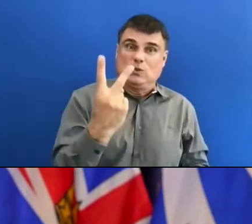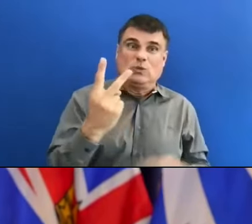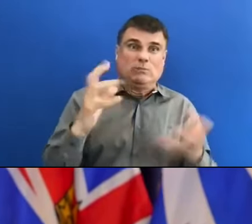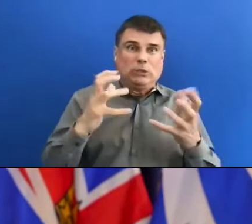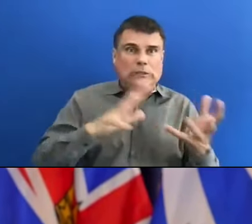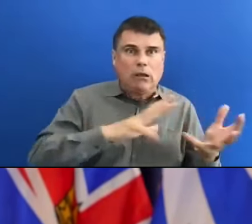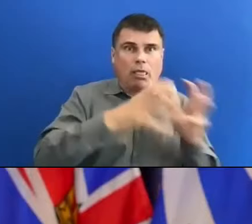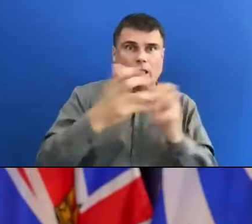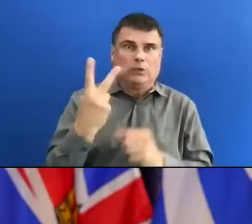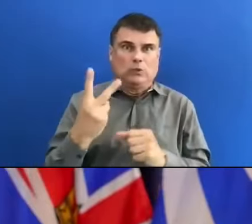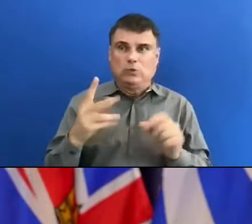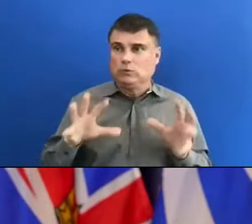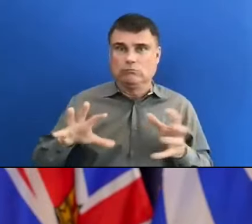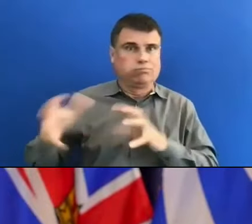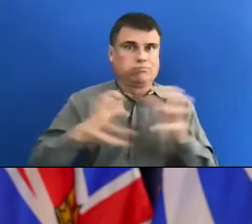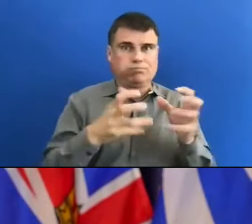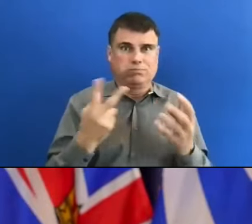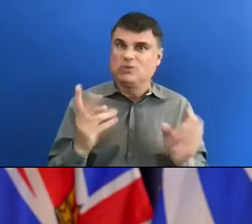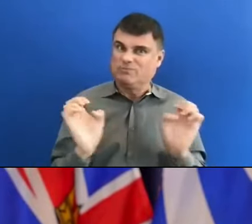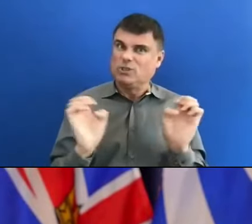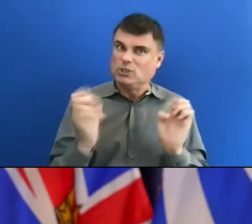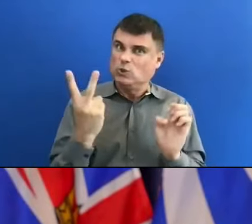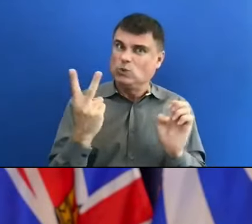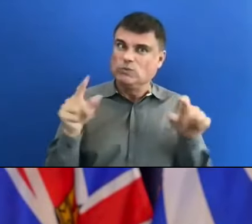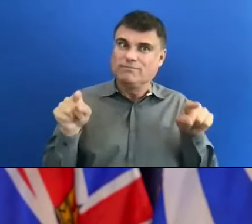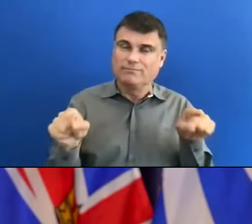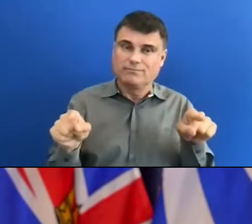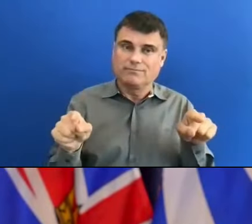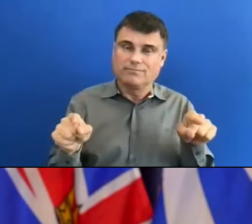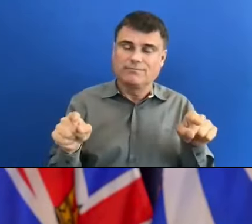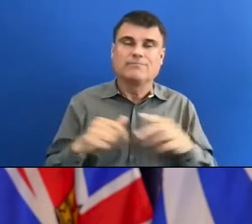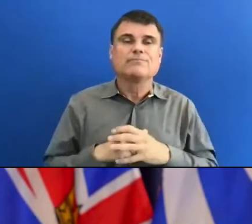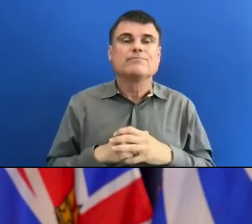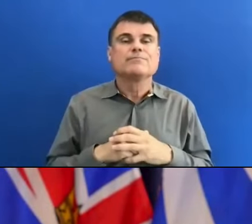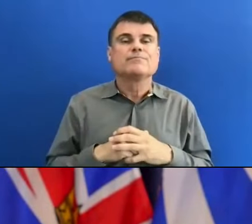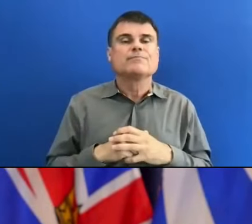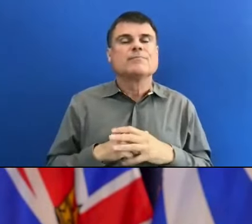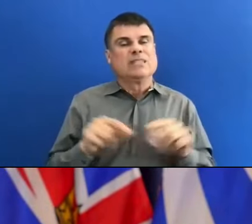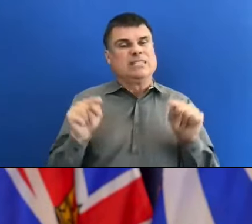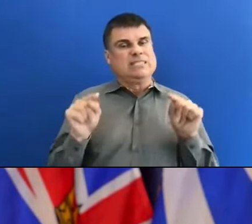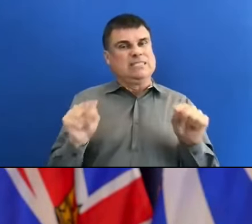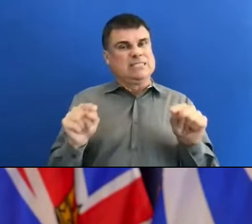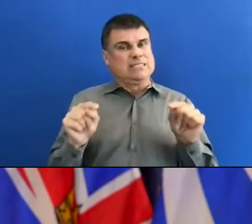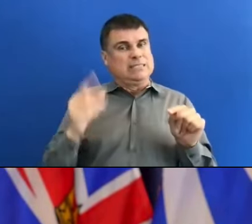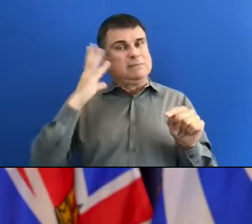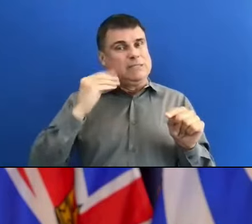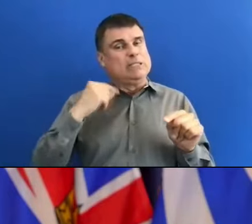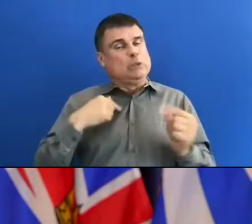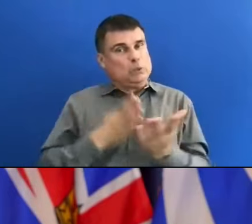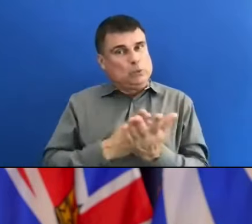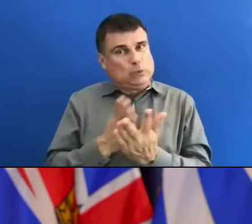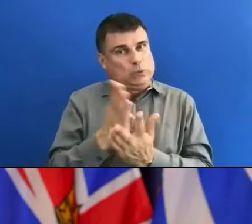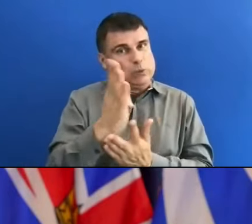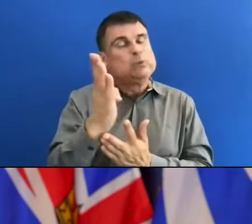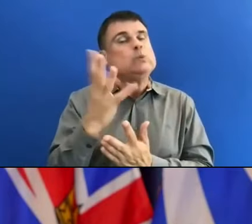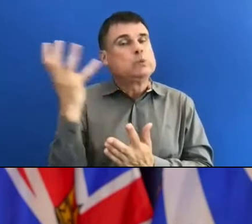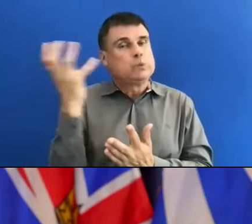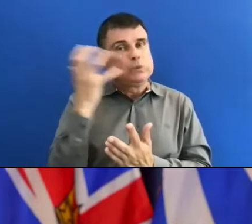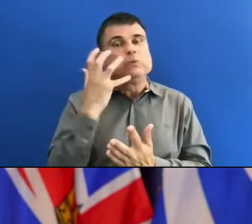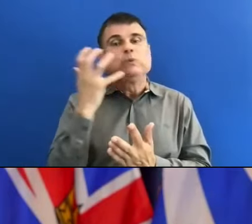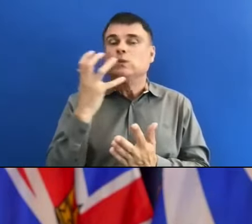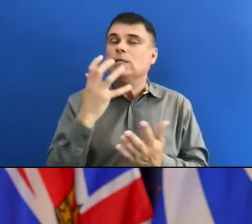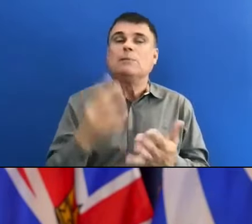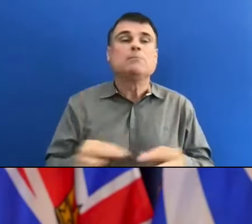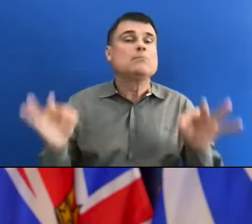reflects the central role and the important role of public healthcare that we are of course in the midst right now of a heat wave